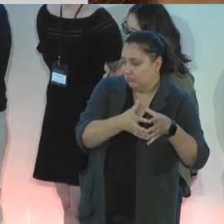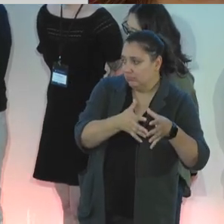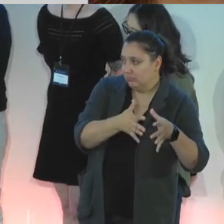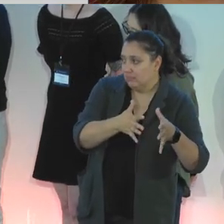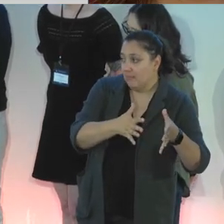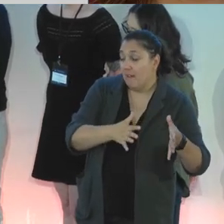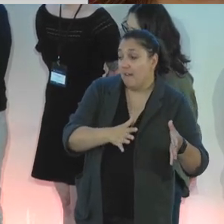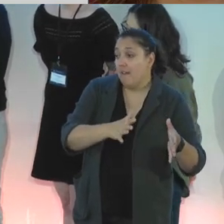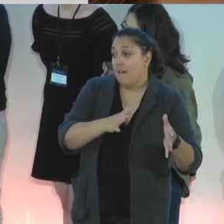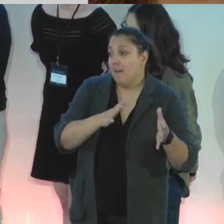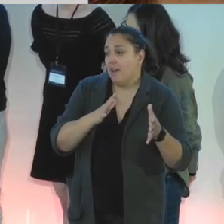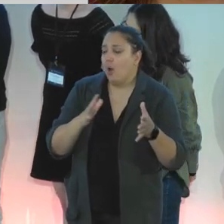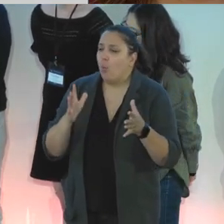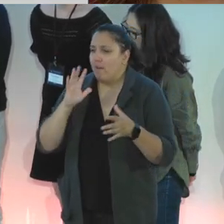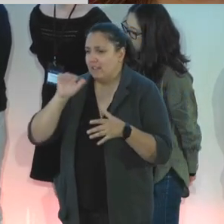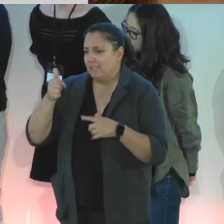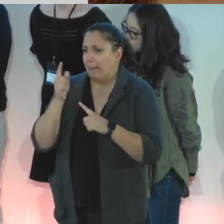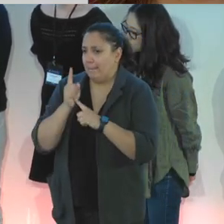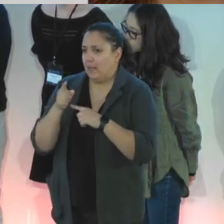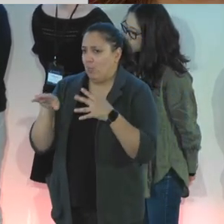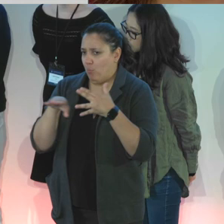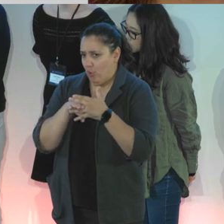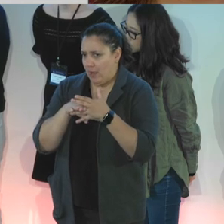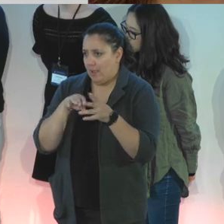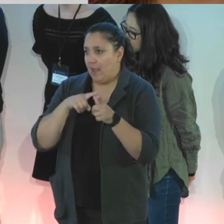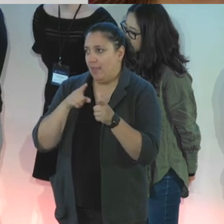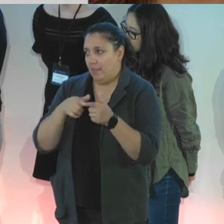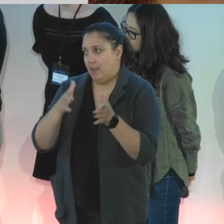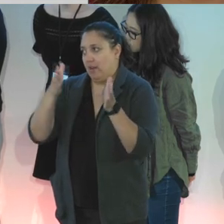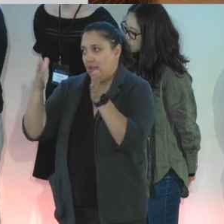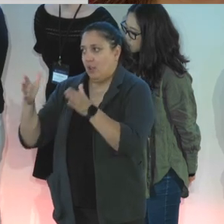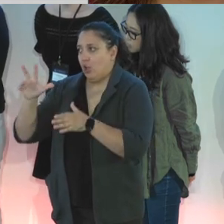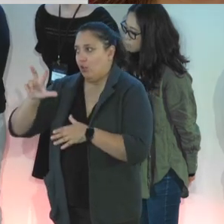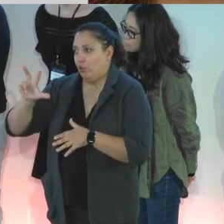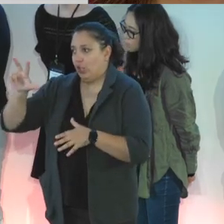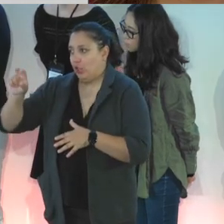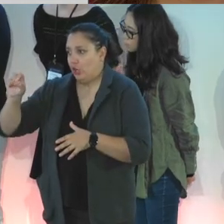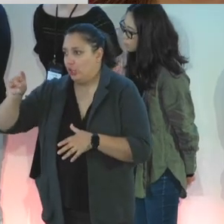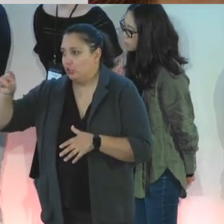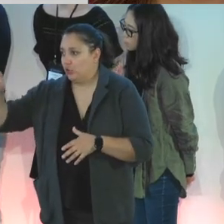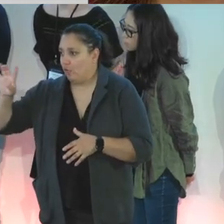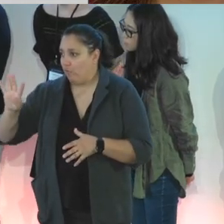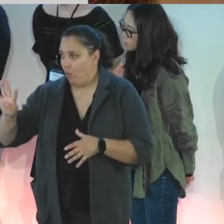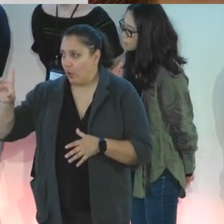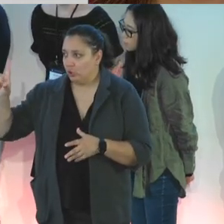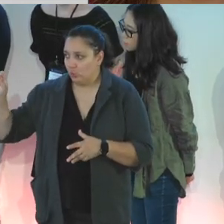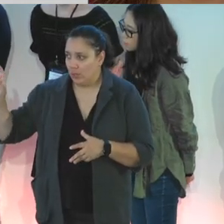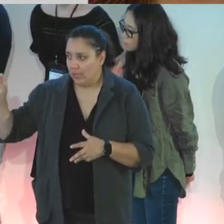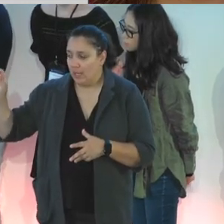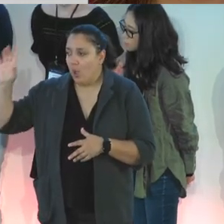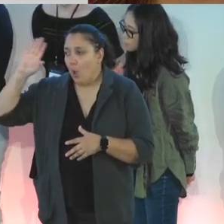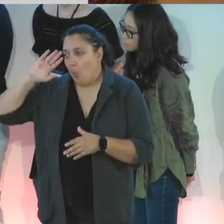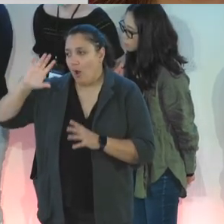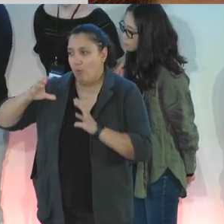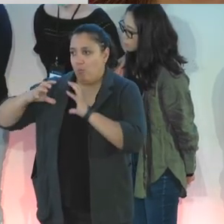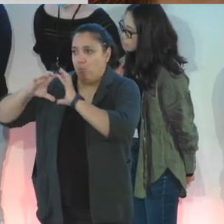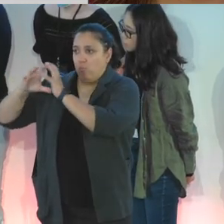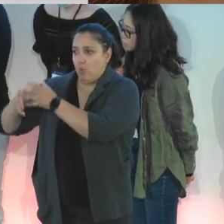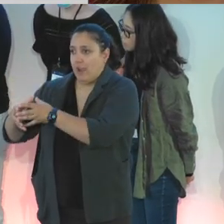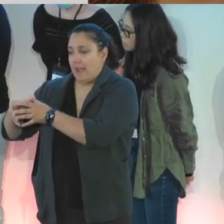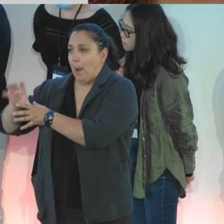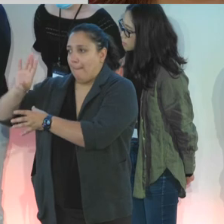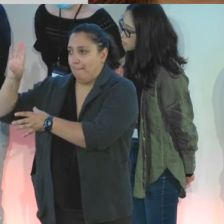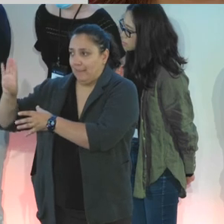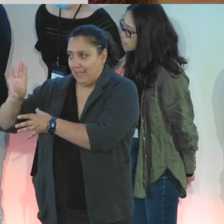we'll have a little 10-minute break. And at 3.30 to 4.20, we will have breakout B. I am